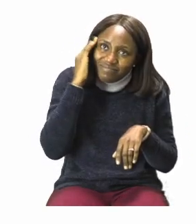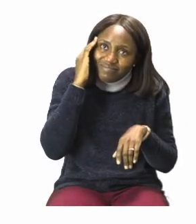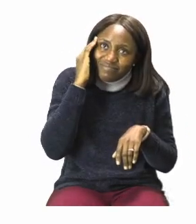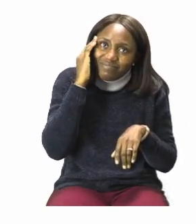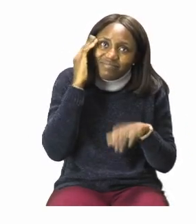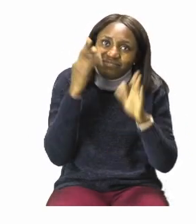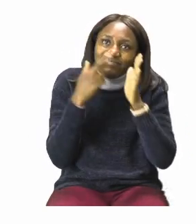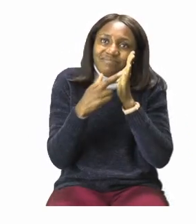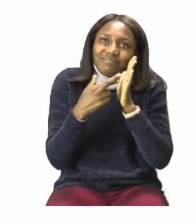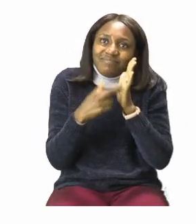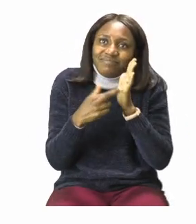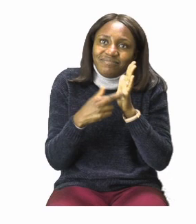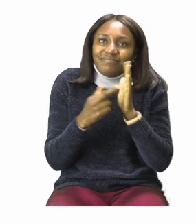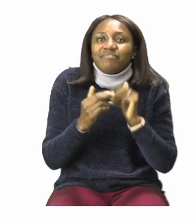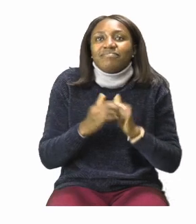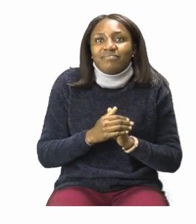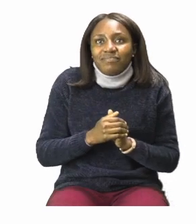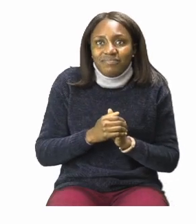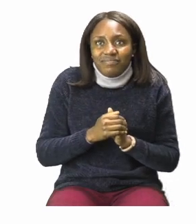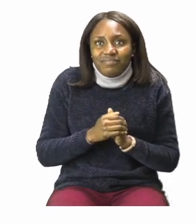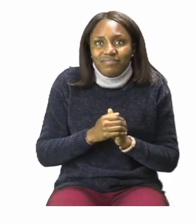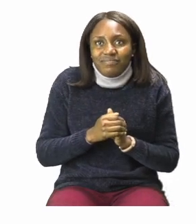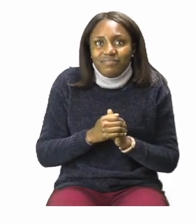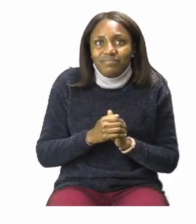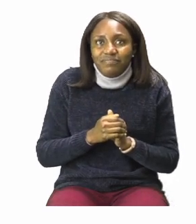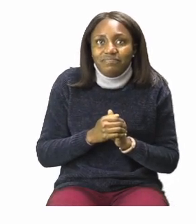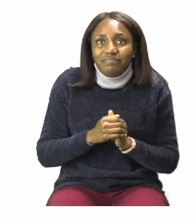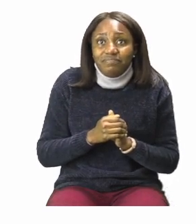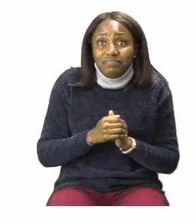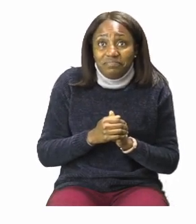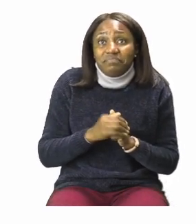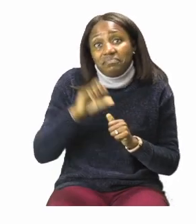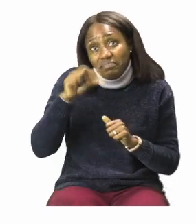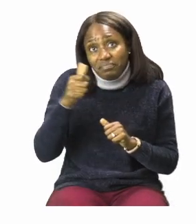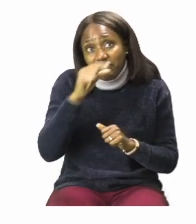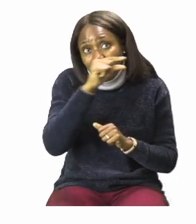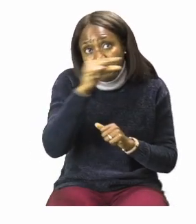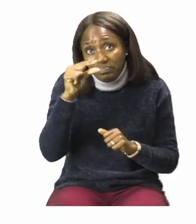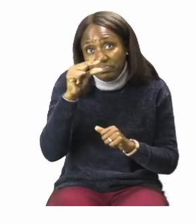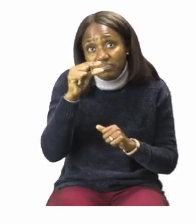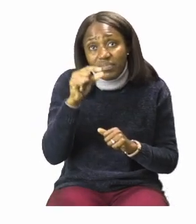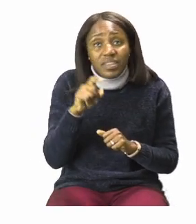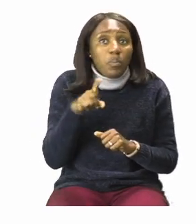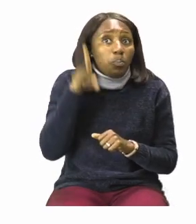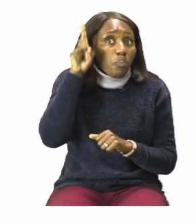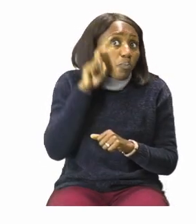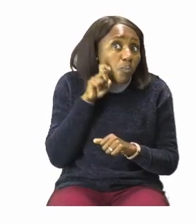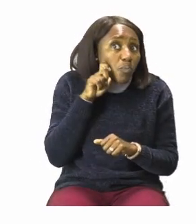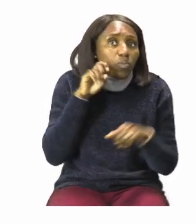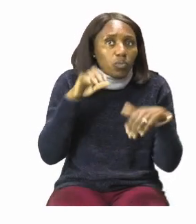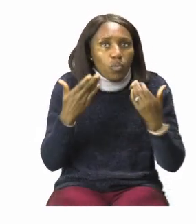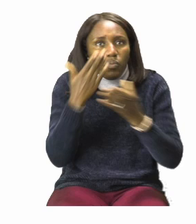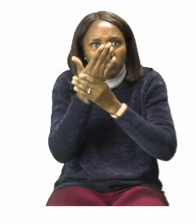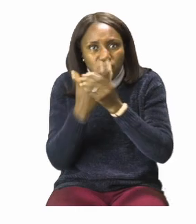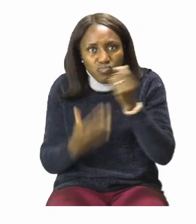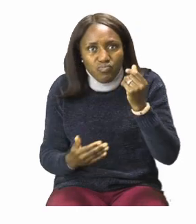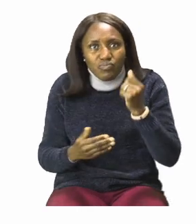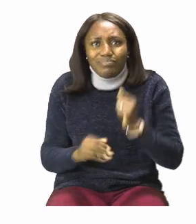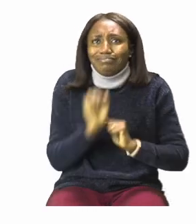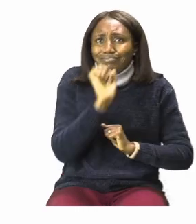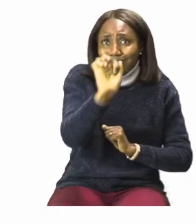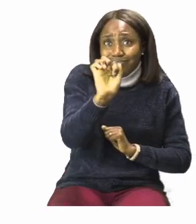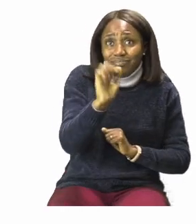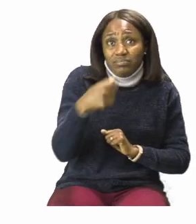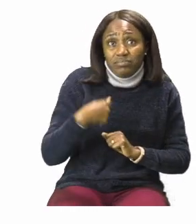our side words. We have the words old, his, by,